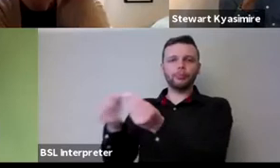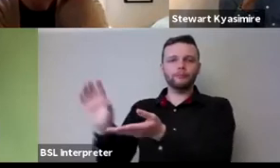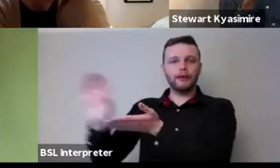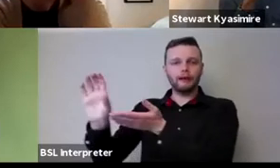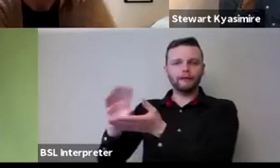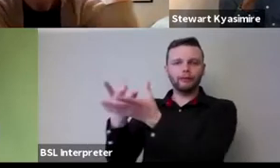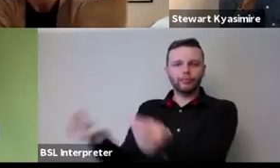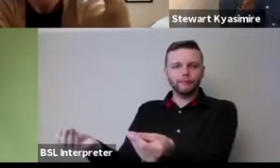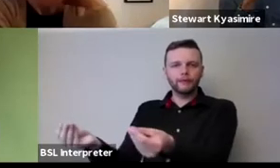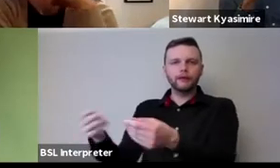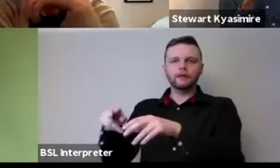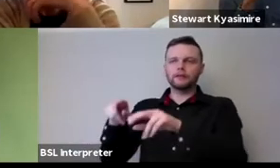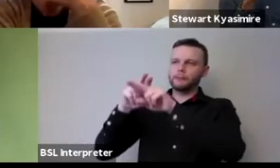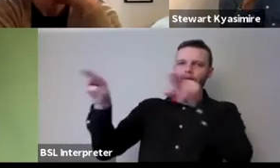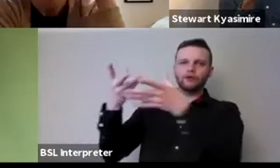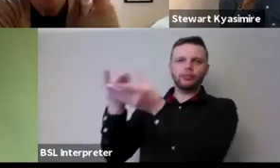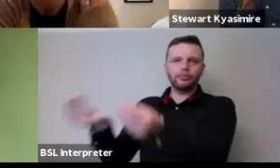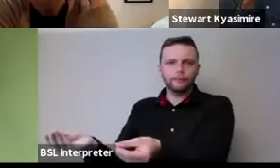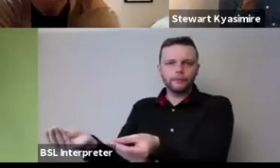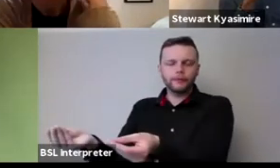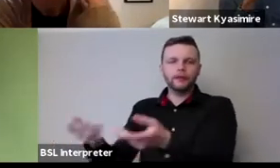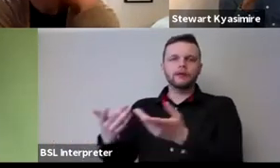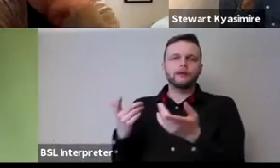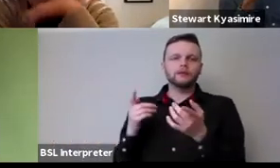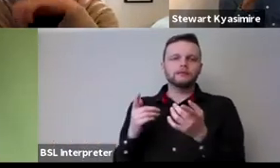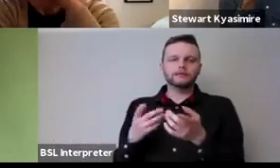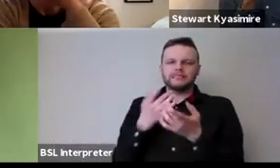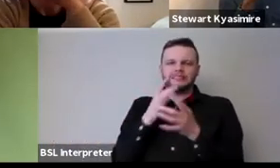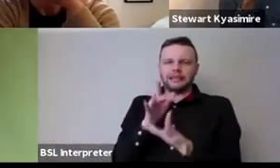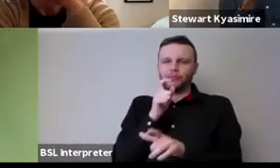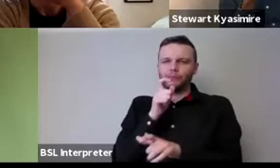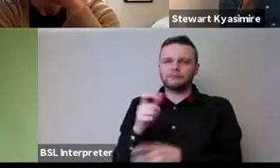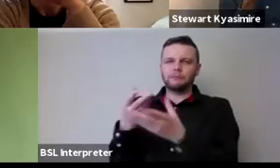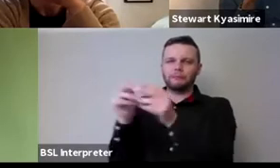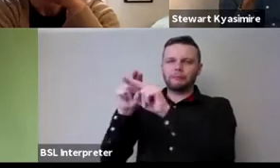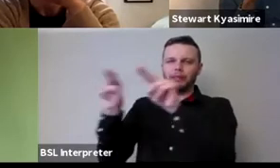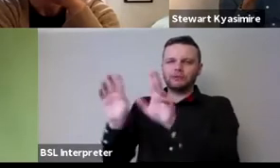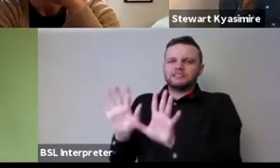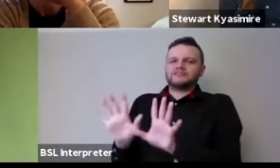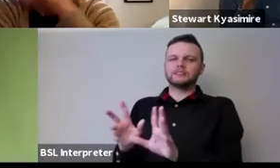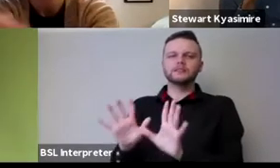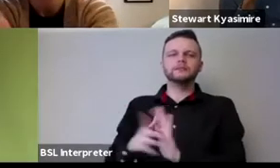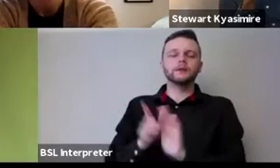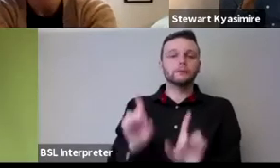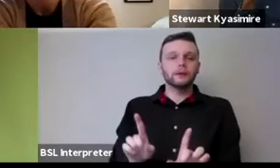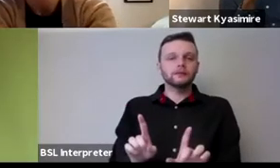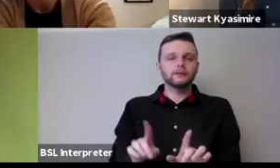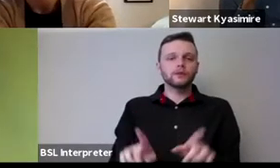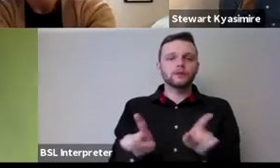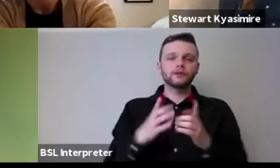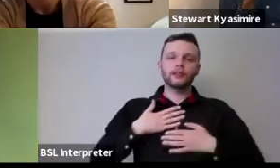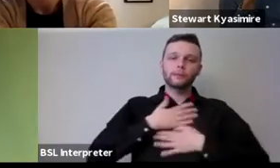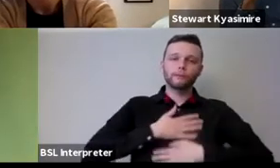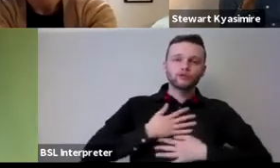and the loss of platform and i hate that word platform actually i'm not going to use that word um and then the emotional